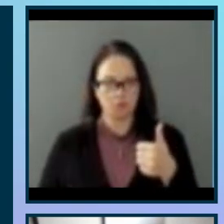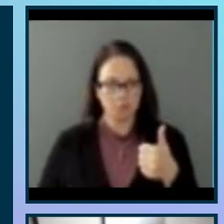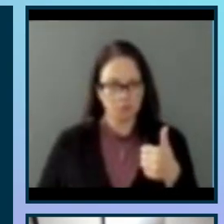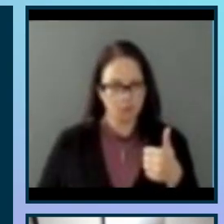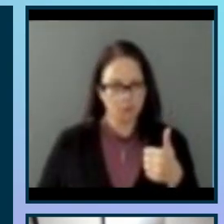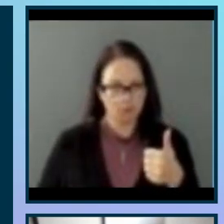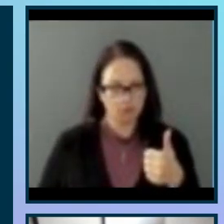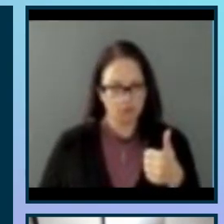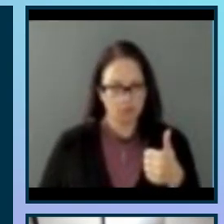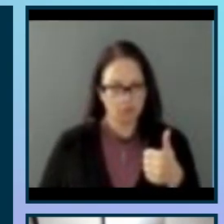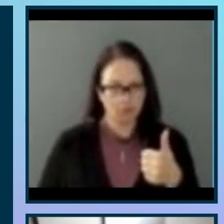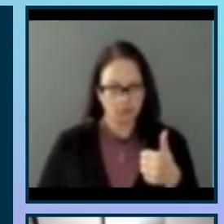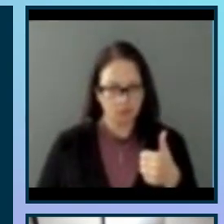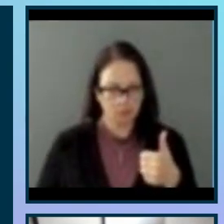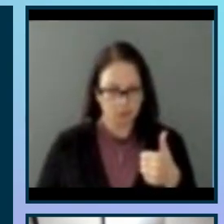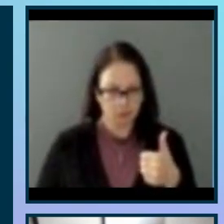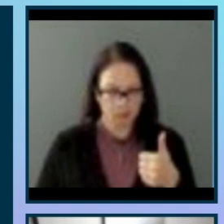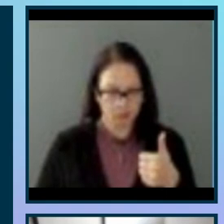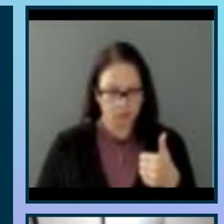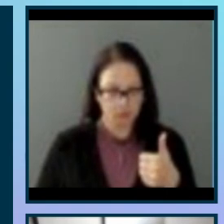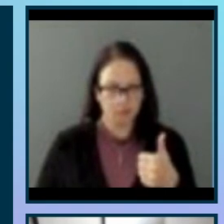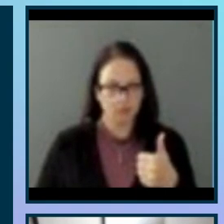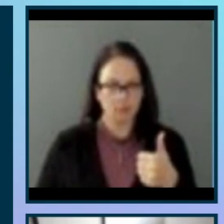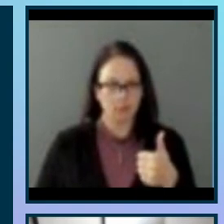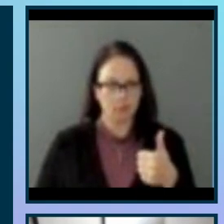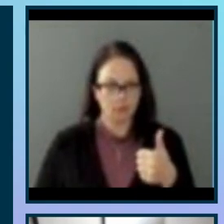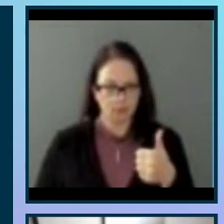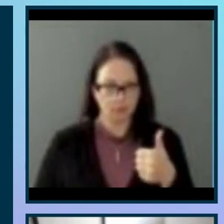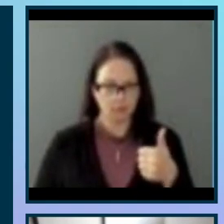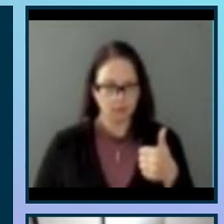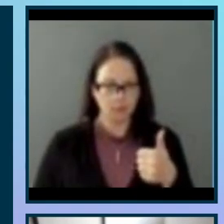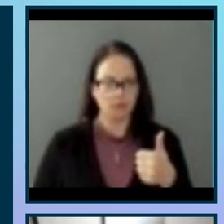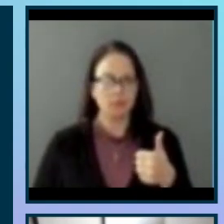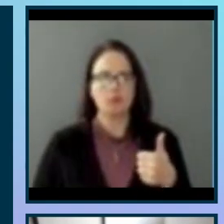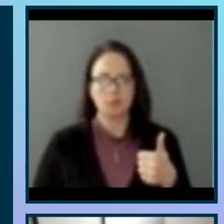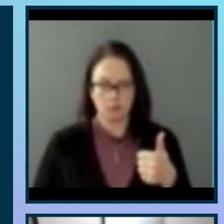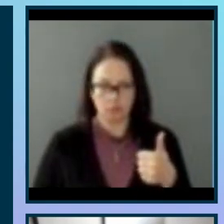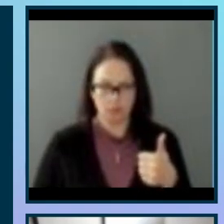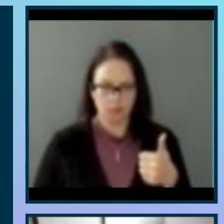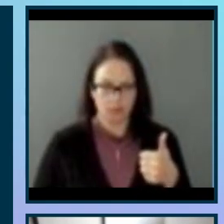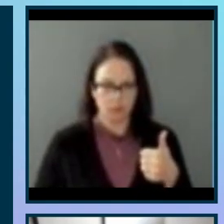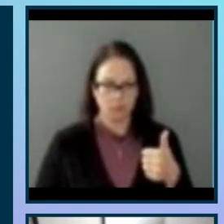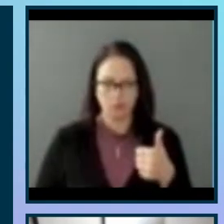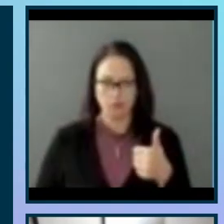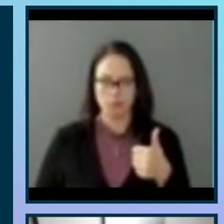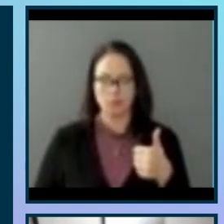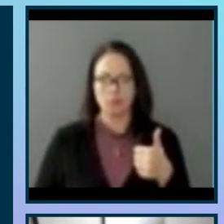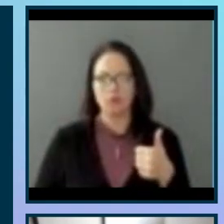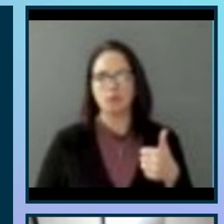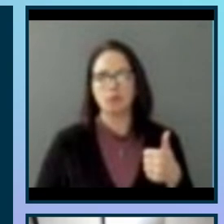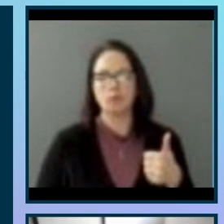recorder, three AA batteries, and a pre-programmed micro SD memory card